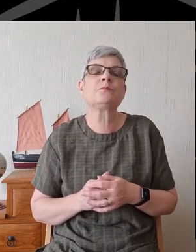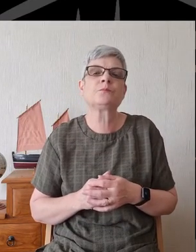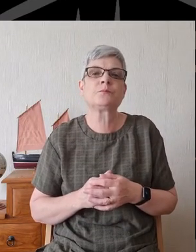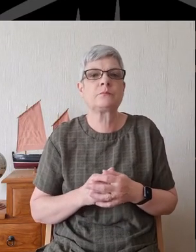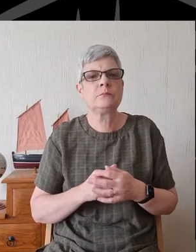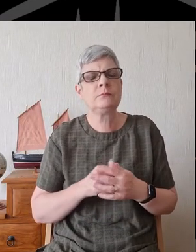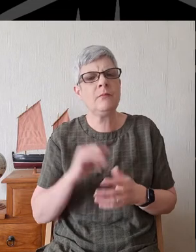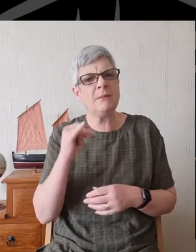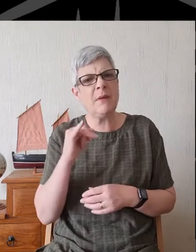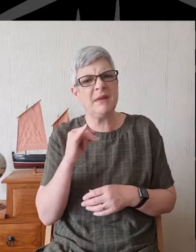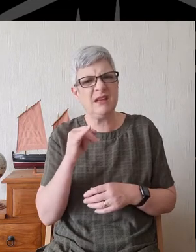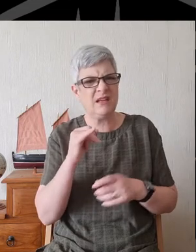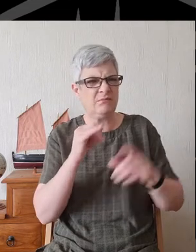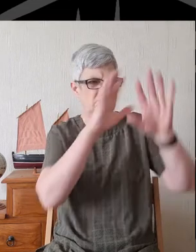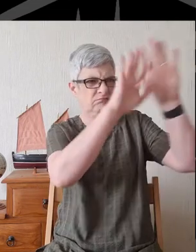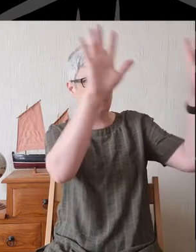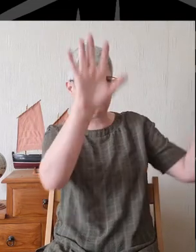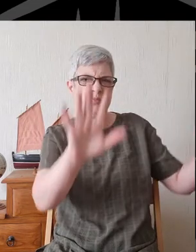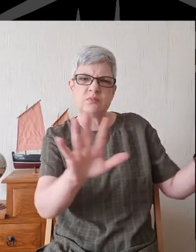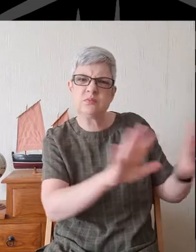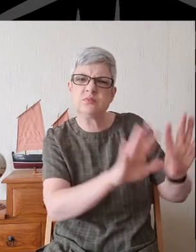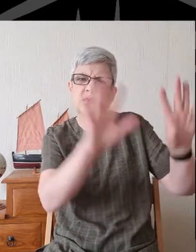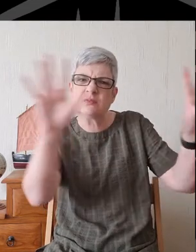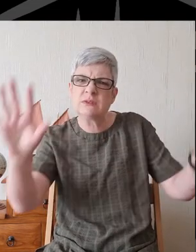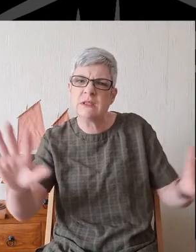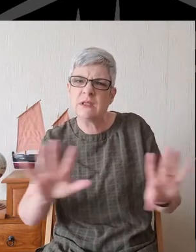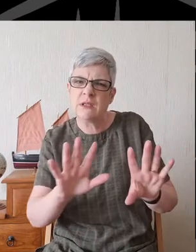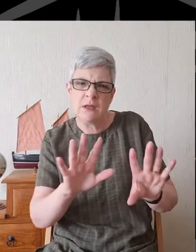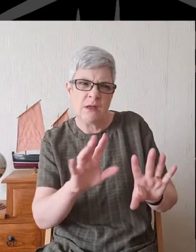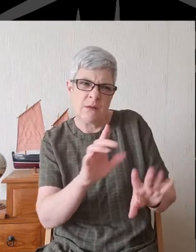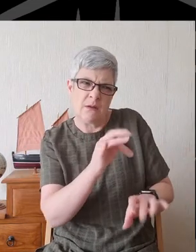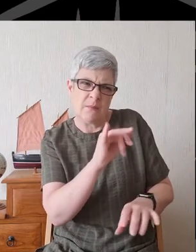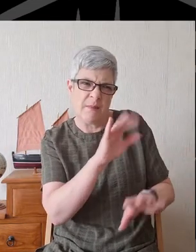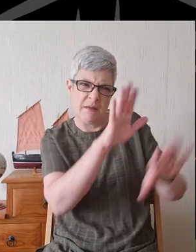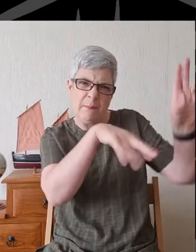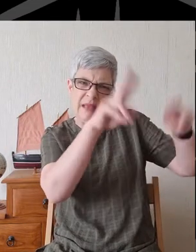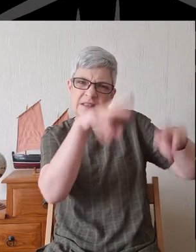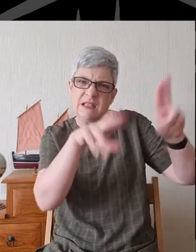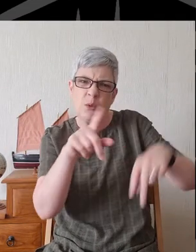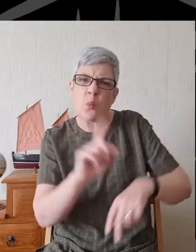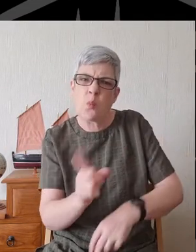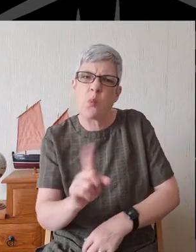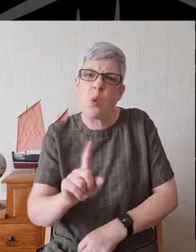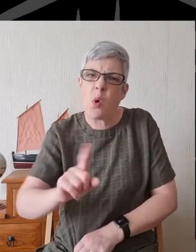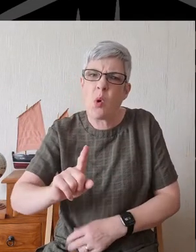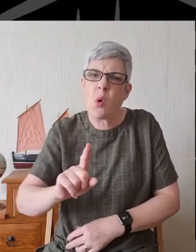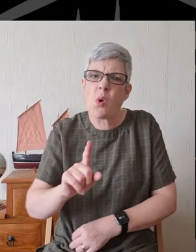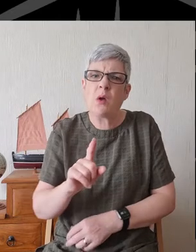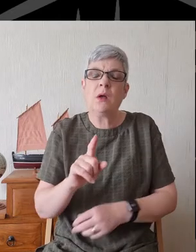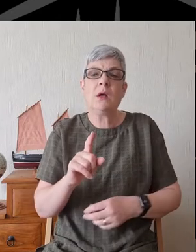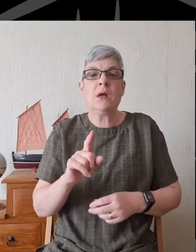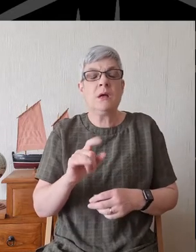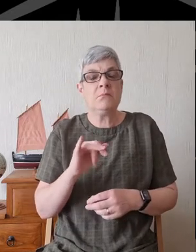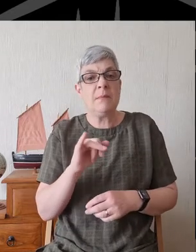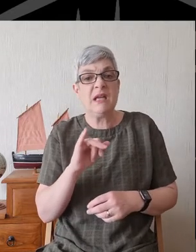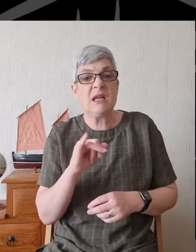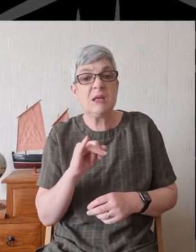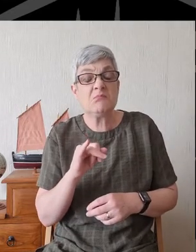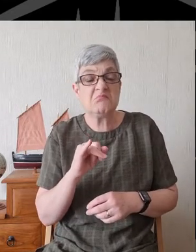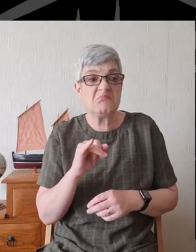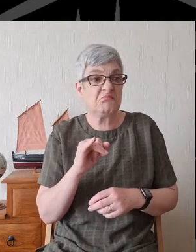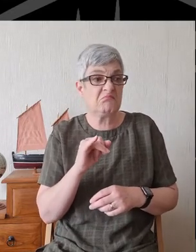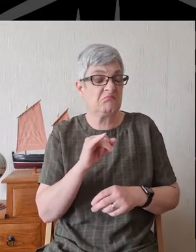Perhaps the images on the walls that Ezekiel describes in verse 10 perhaps their